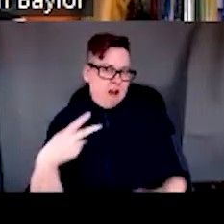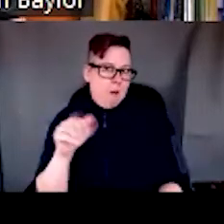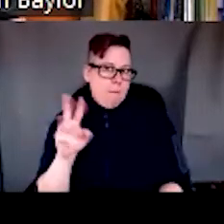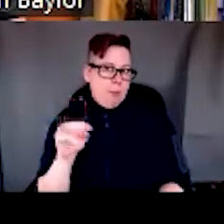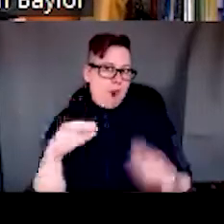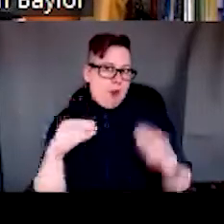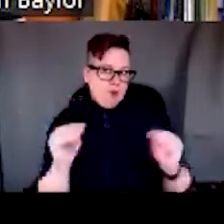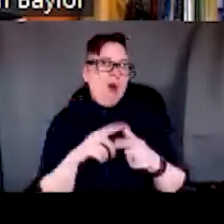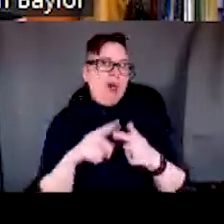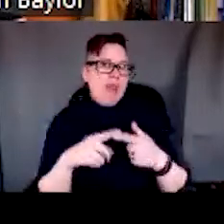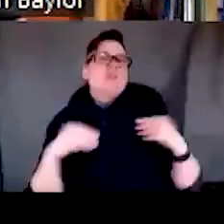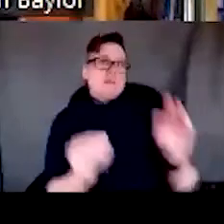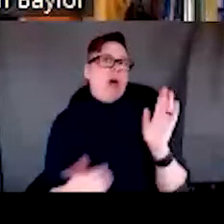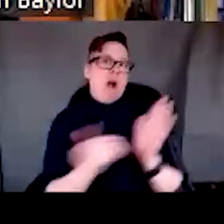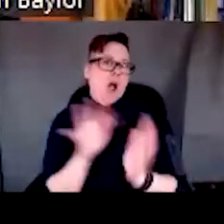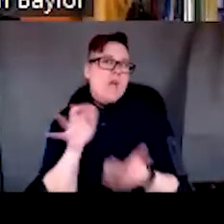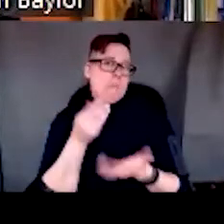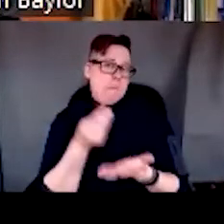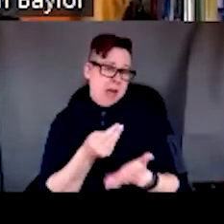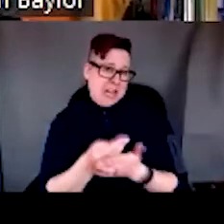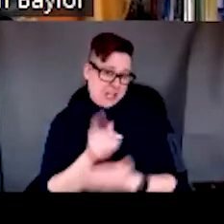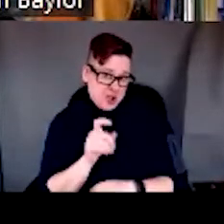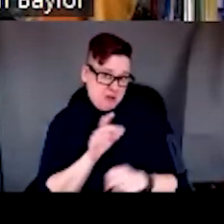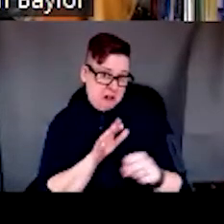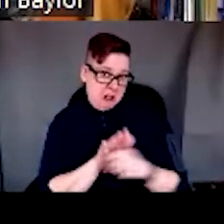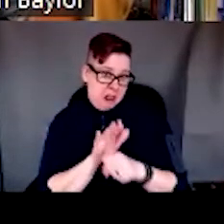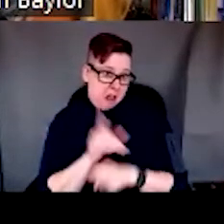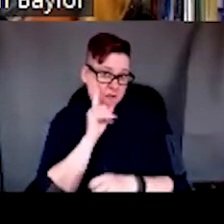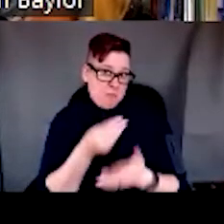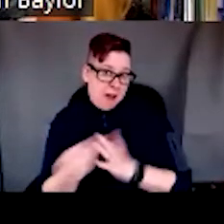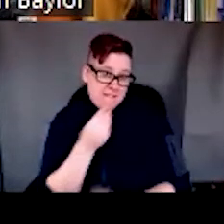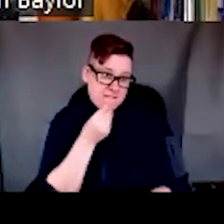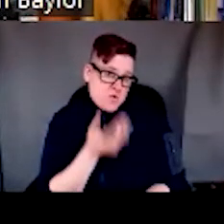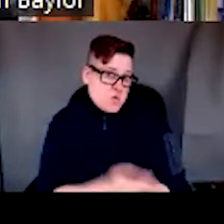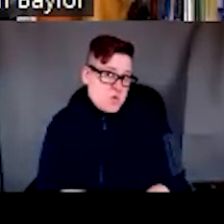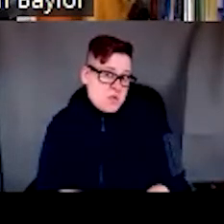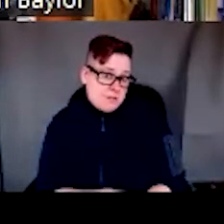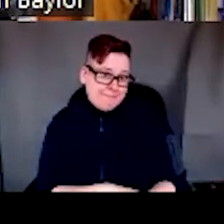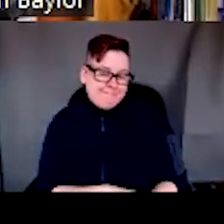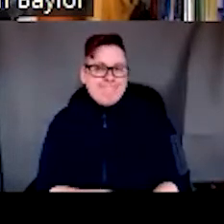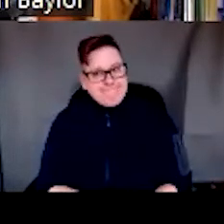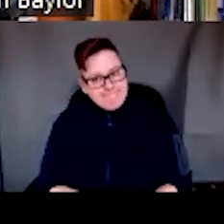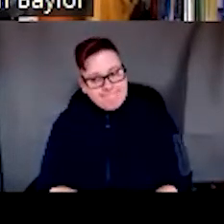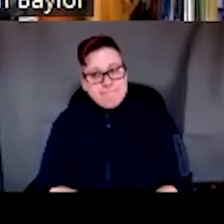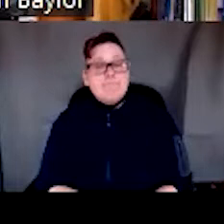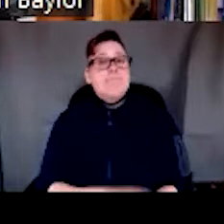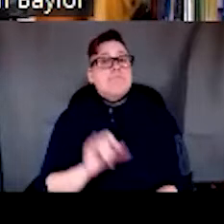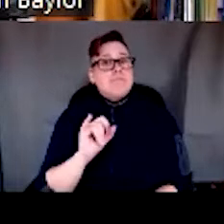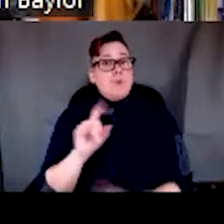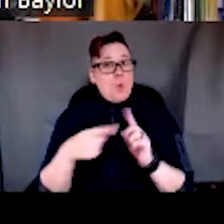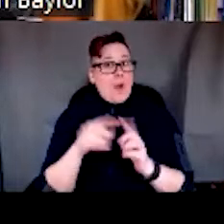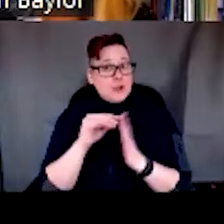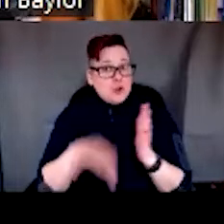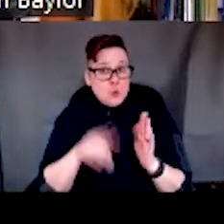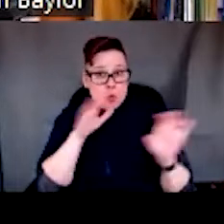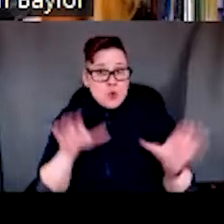resell that. Um, that should be enough to get some groceries. Now, students who do that would have